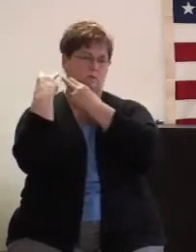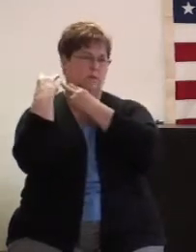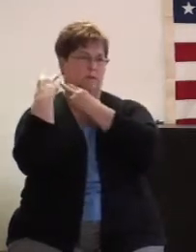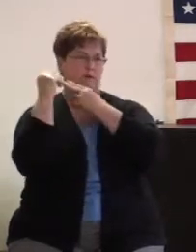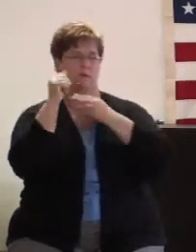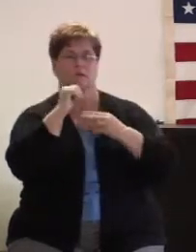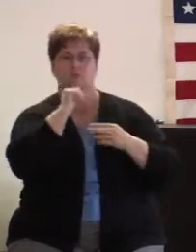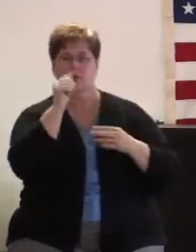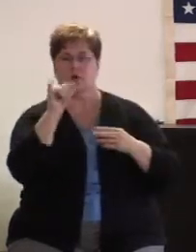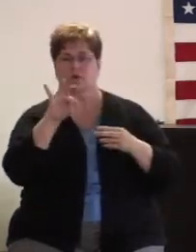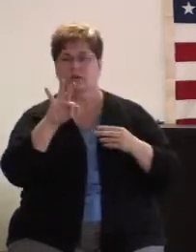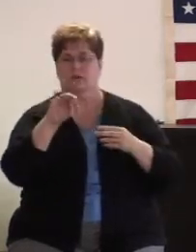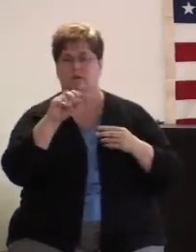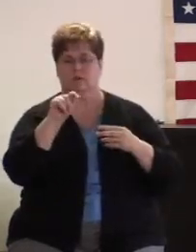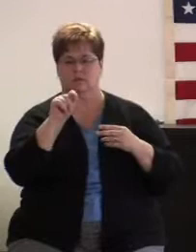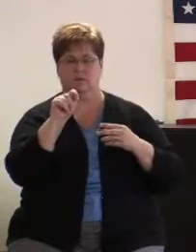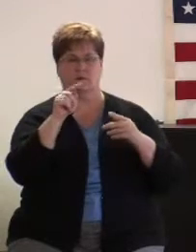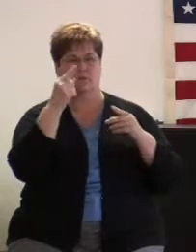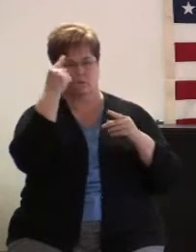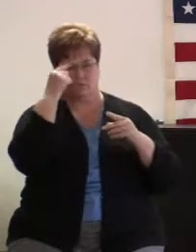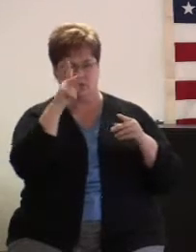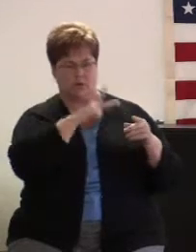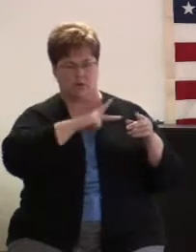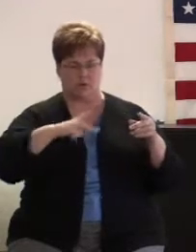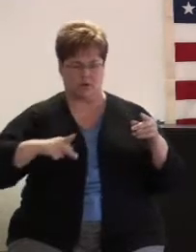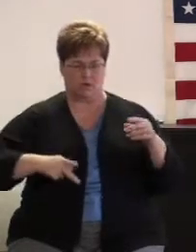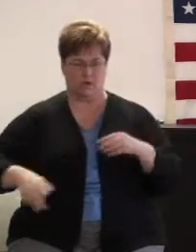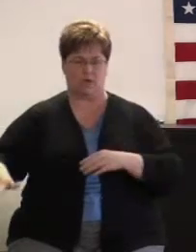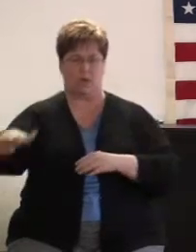is not fit for the kingdom.